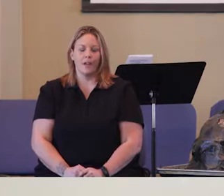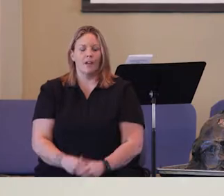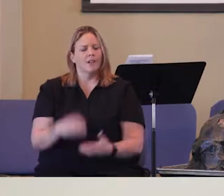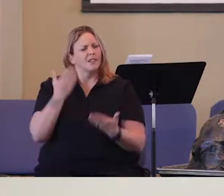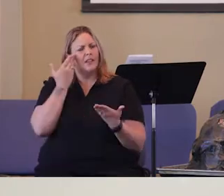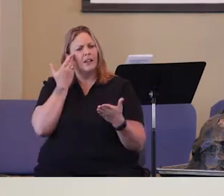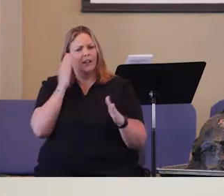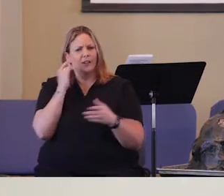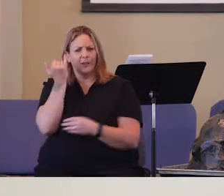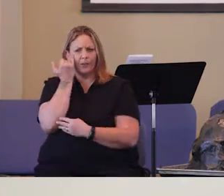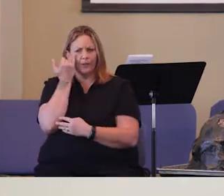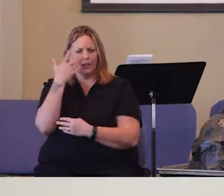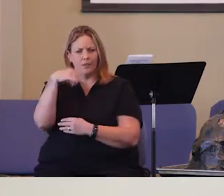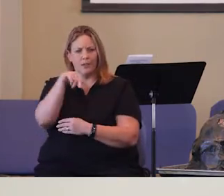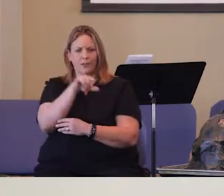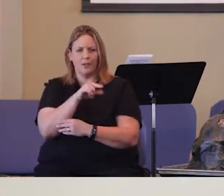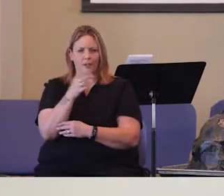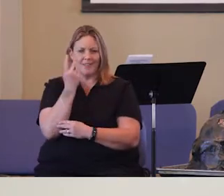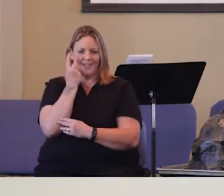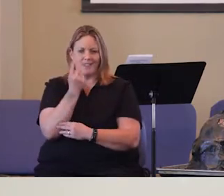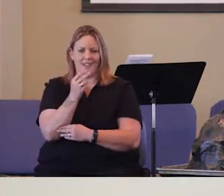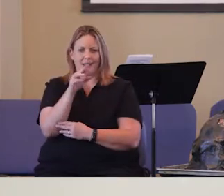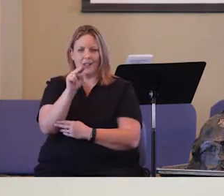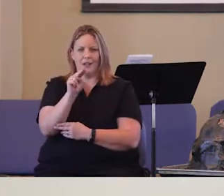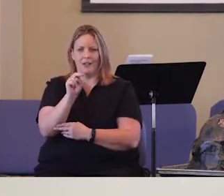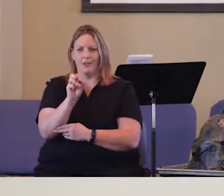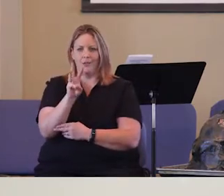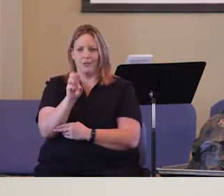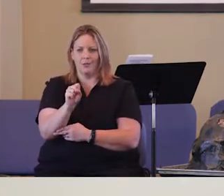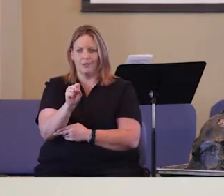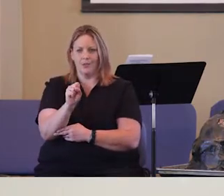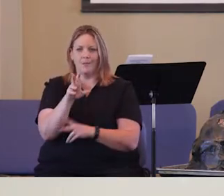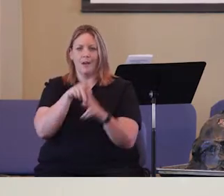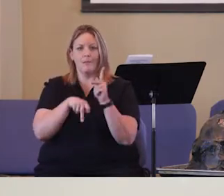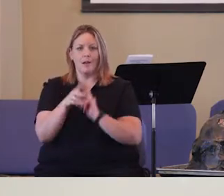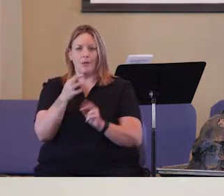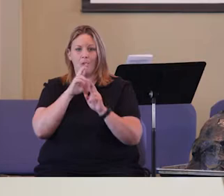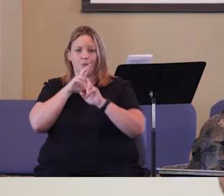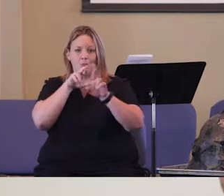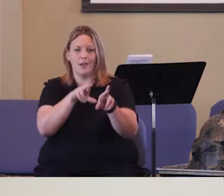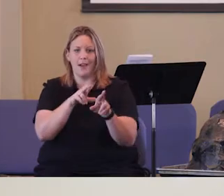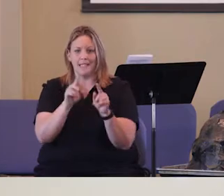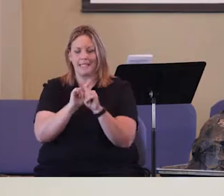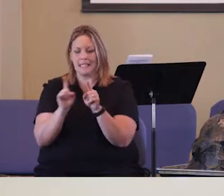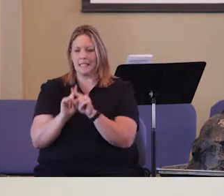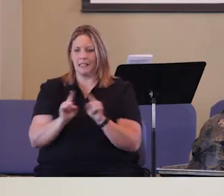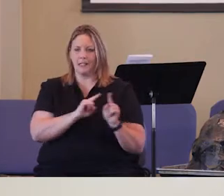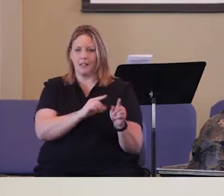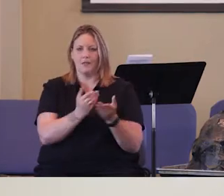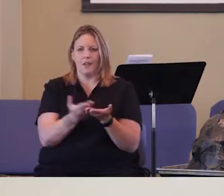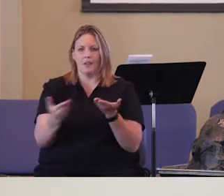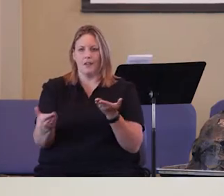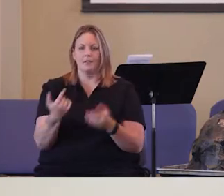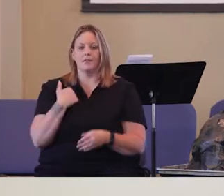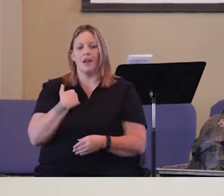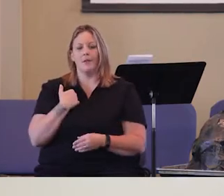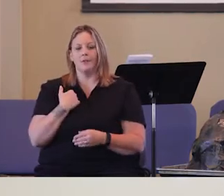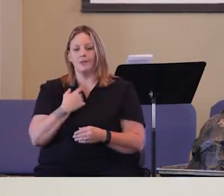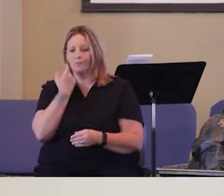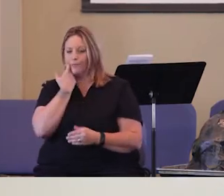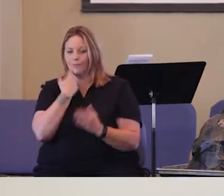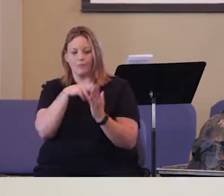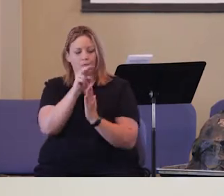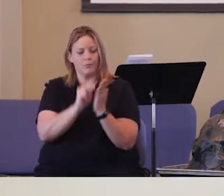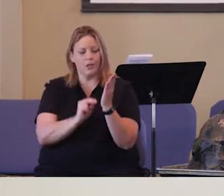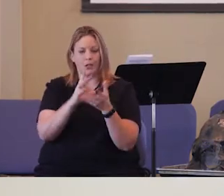I don't know if you guys have probably have seen in the news about people that react to different things. I was reading a